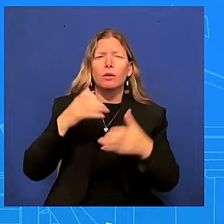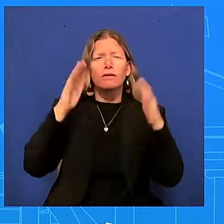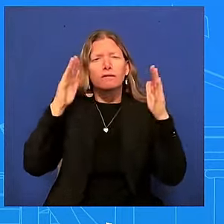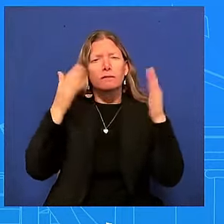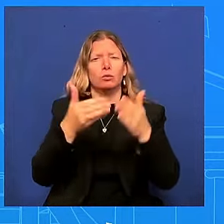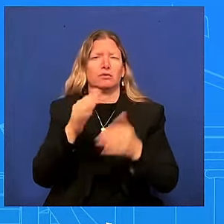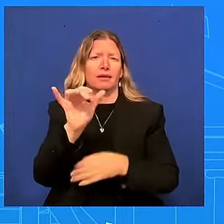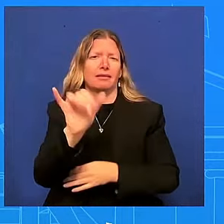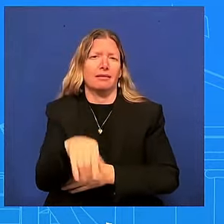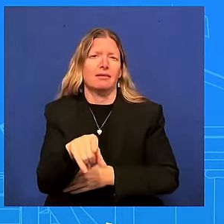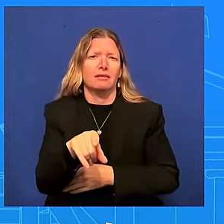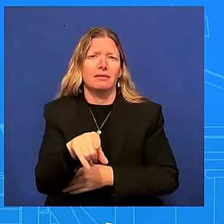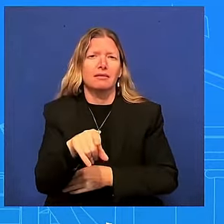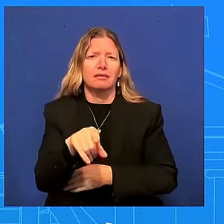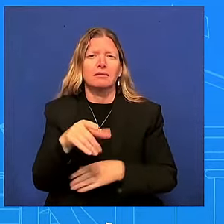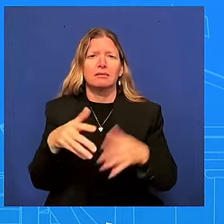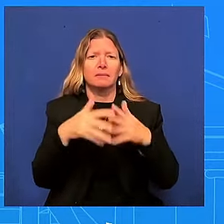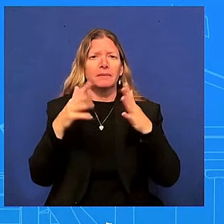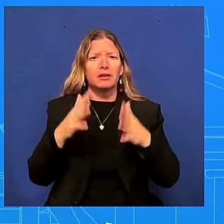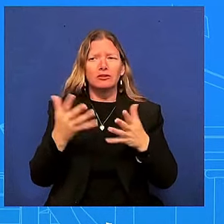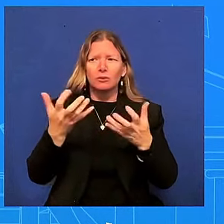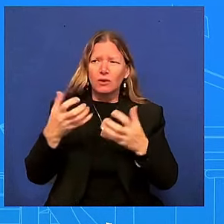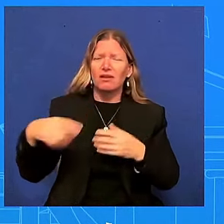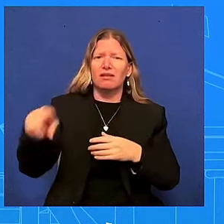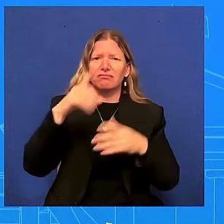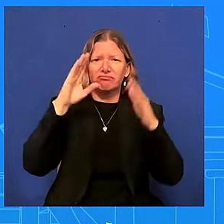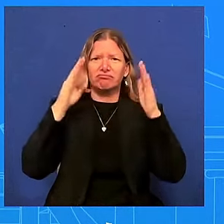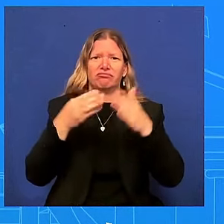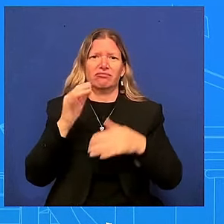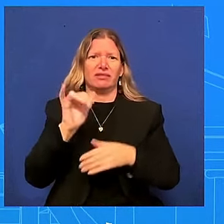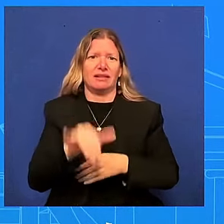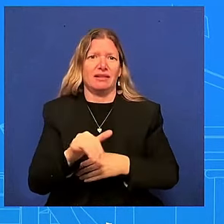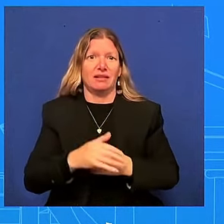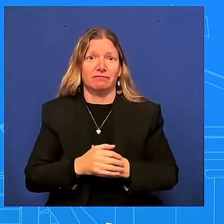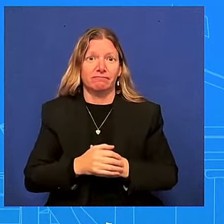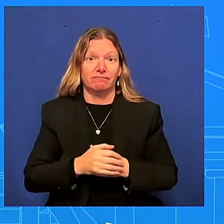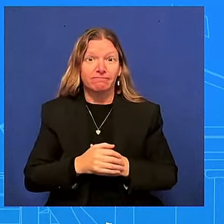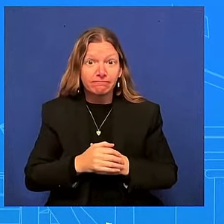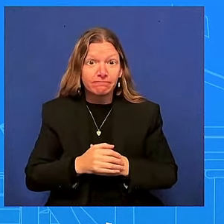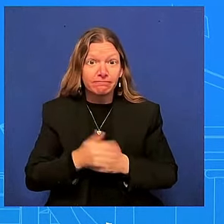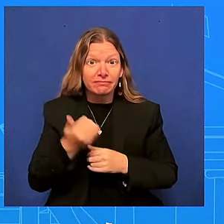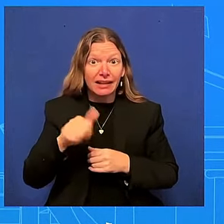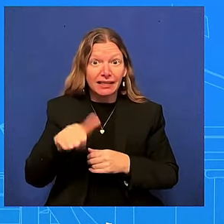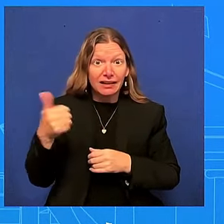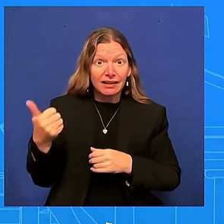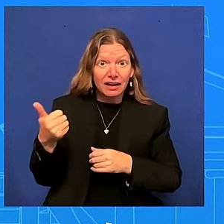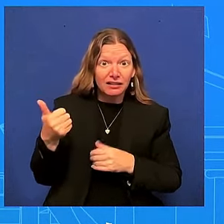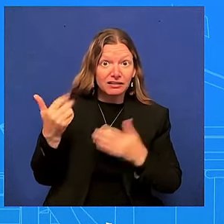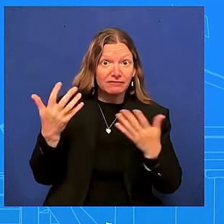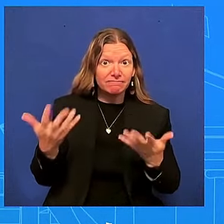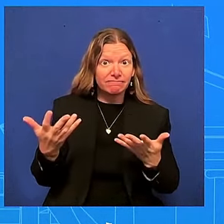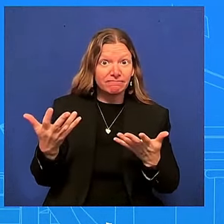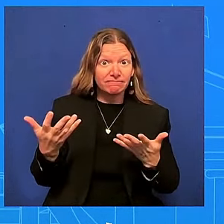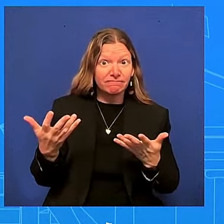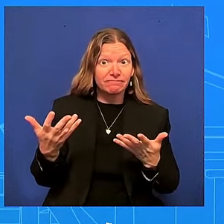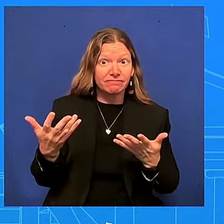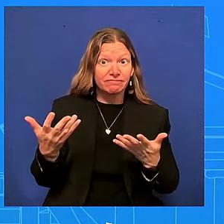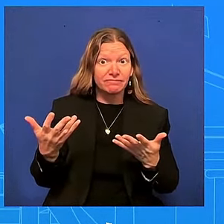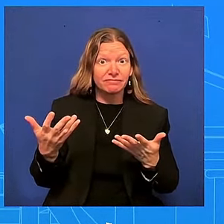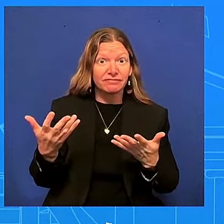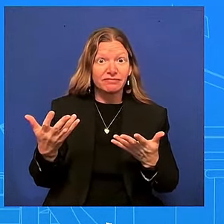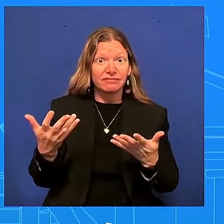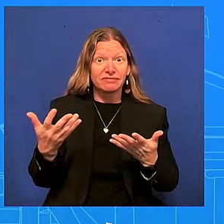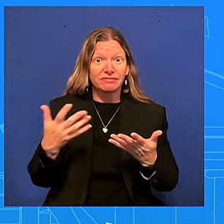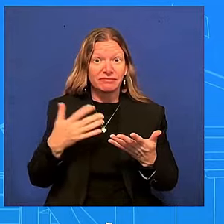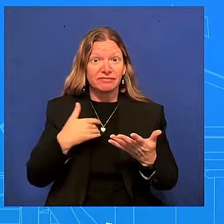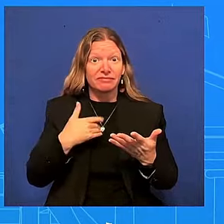i think i've litigated this um a lot already in this briefing room i just don't have anything else to add get andrew thank you kareem